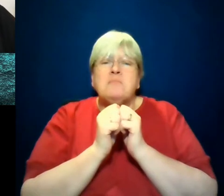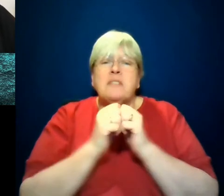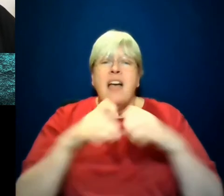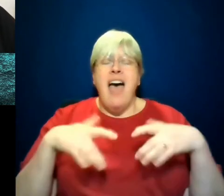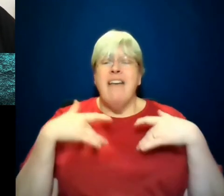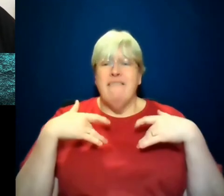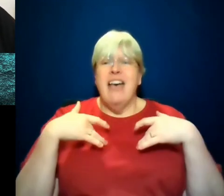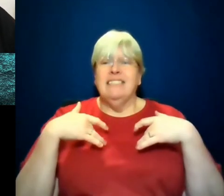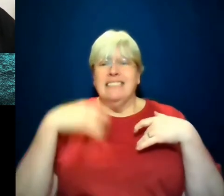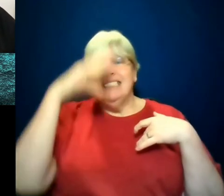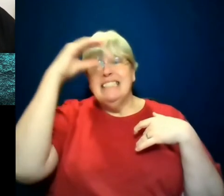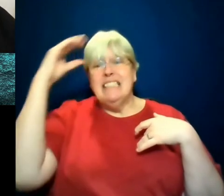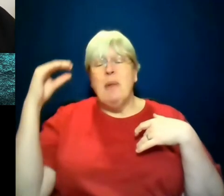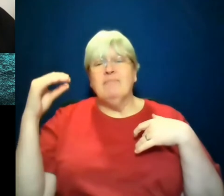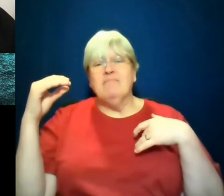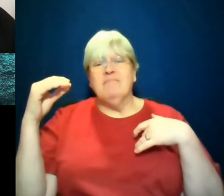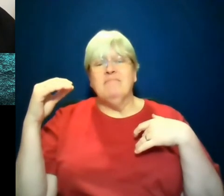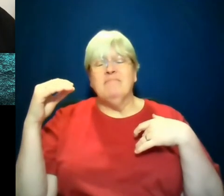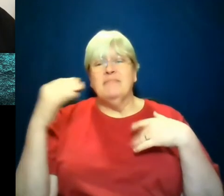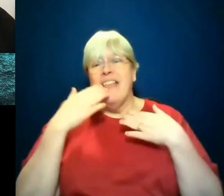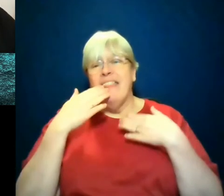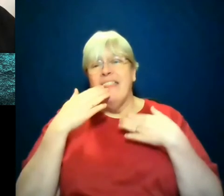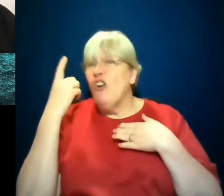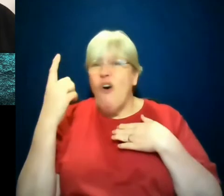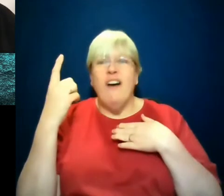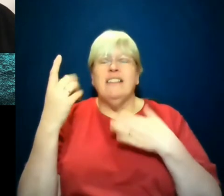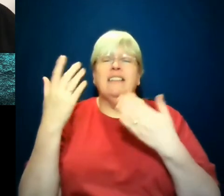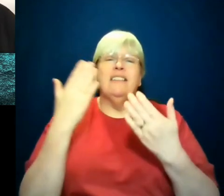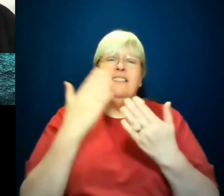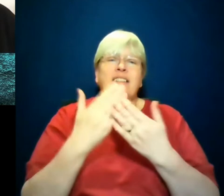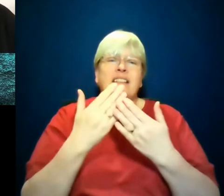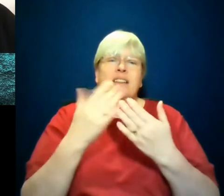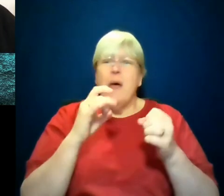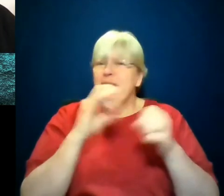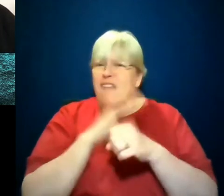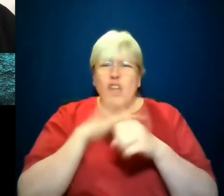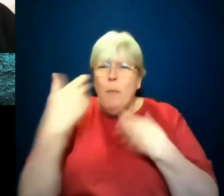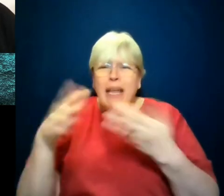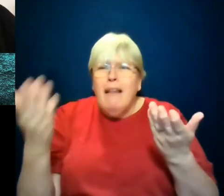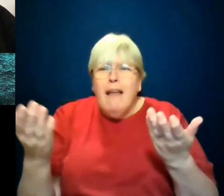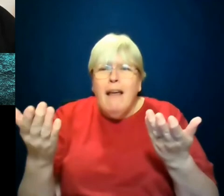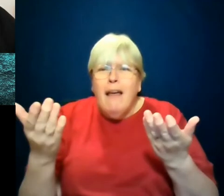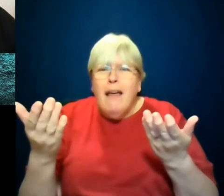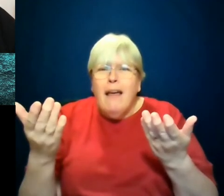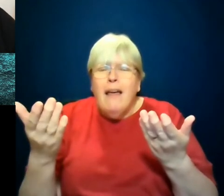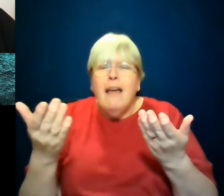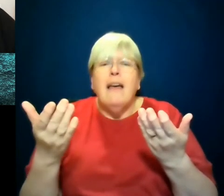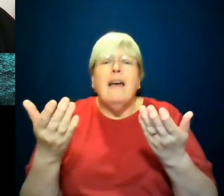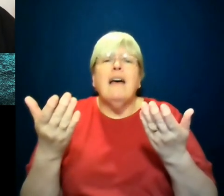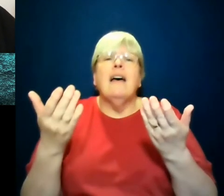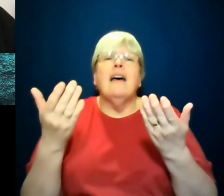all summer. I felt, thank God, but also what's up? Where the fuck have y'all been? Huh? And I felt,